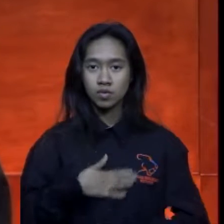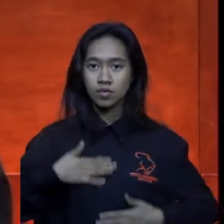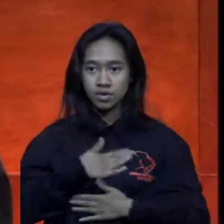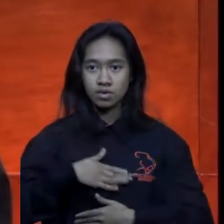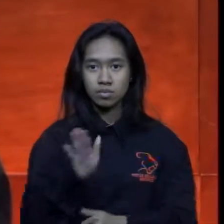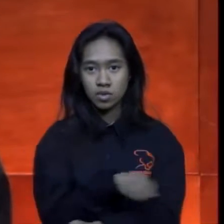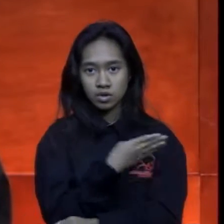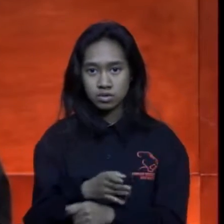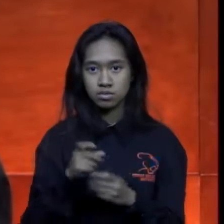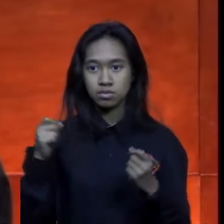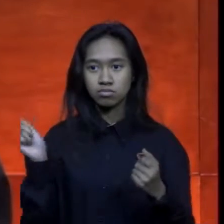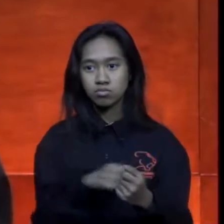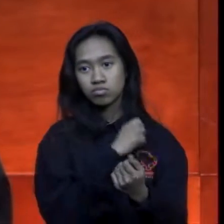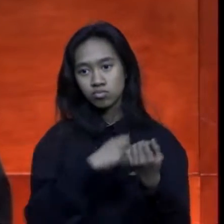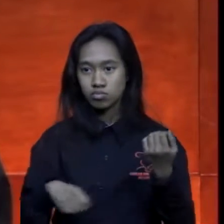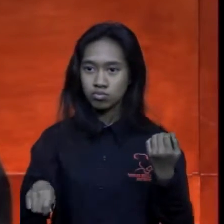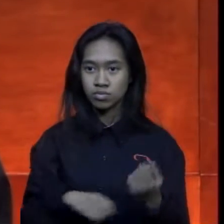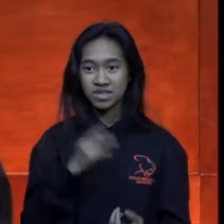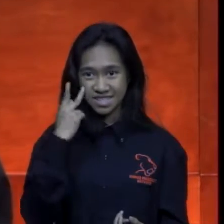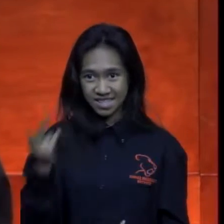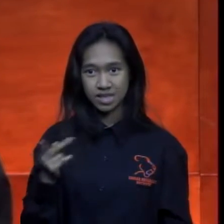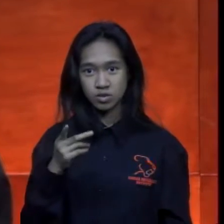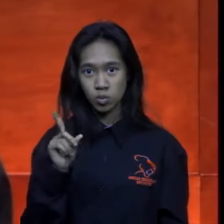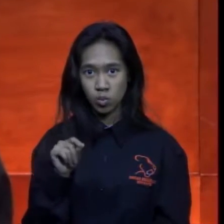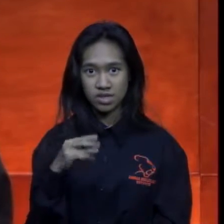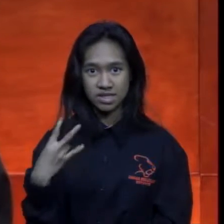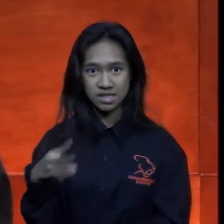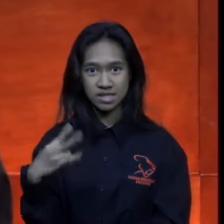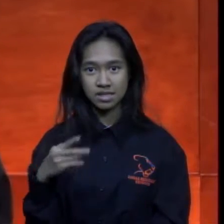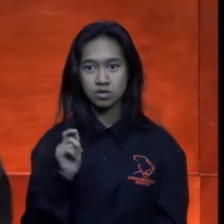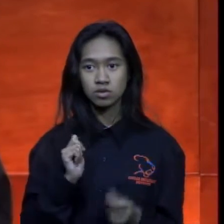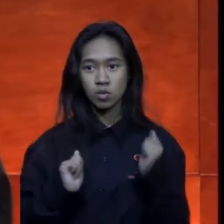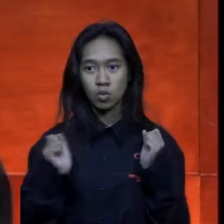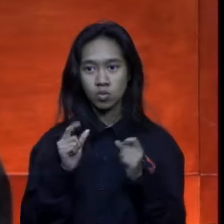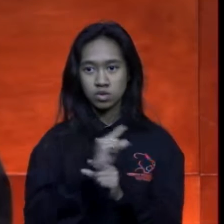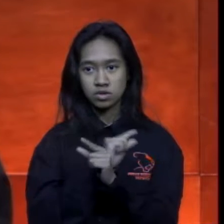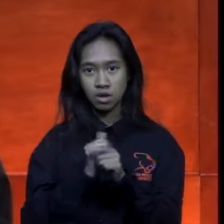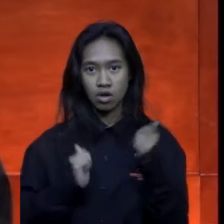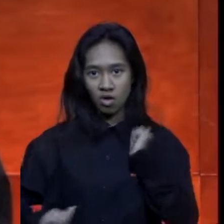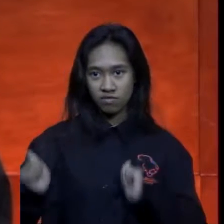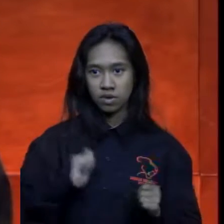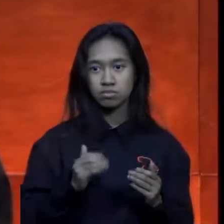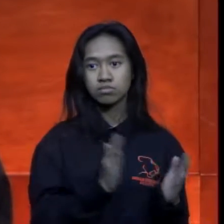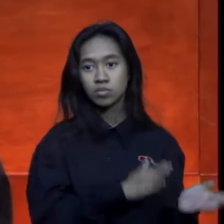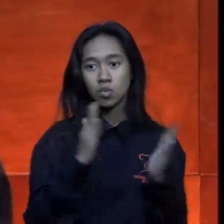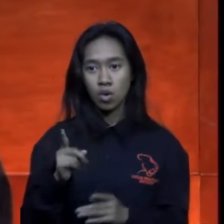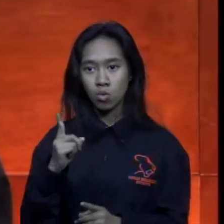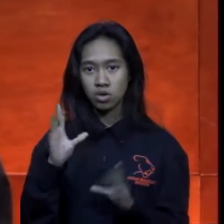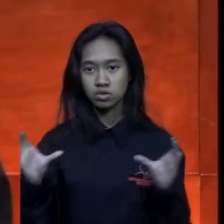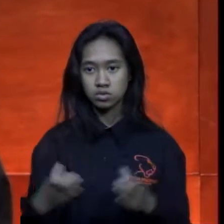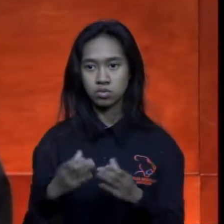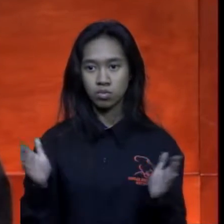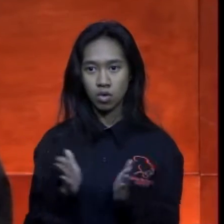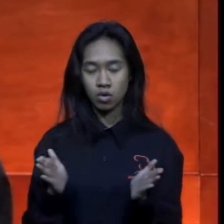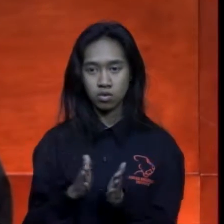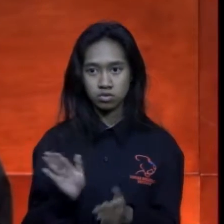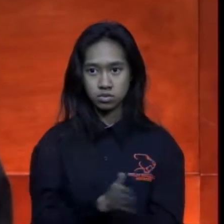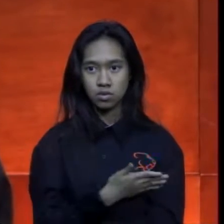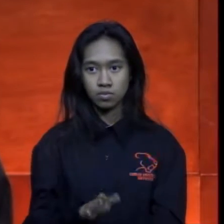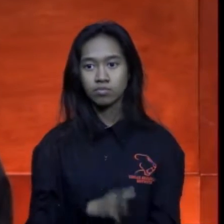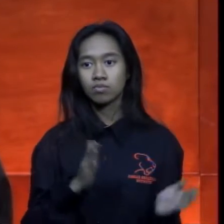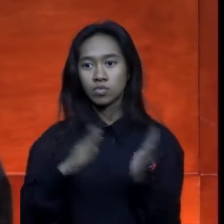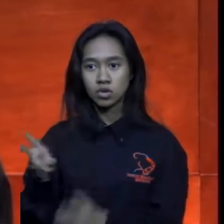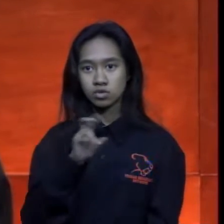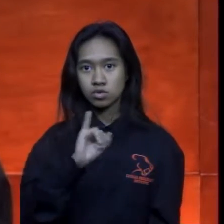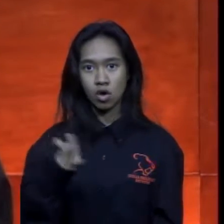cougar band by seeing the 2017 winter guard show hearing performances and solos for small assemblies and the